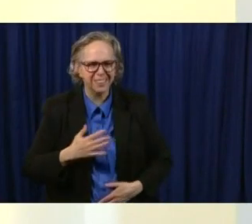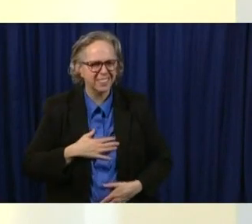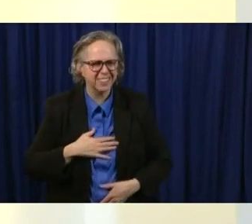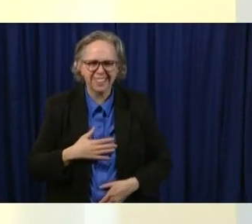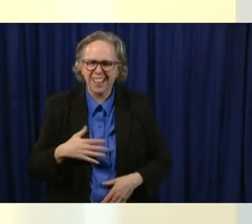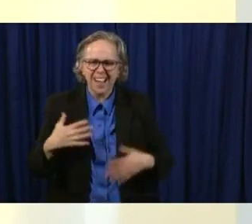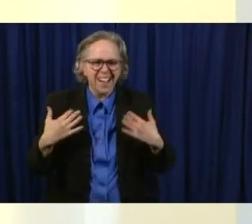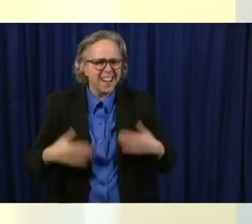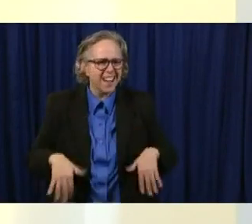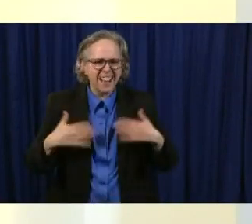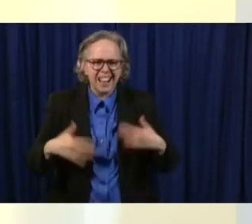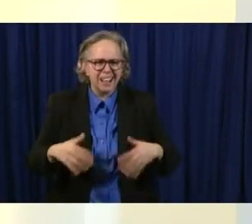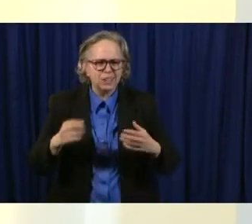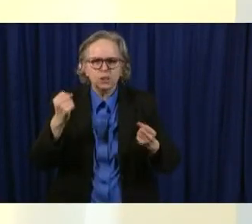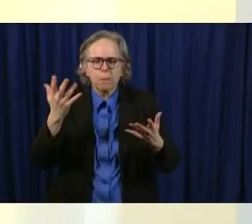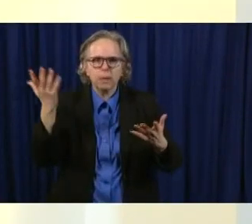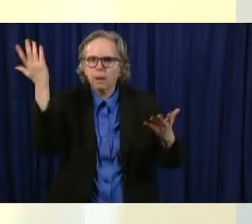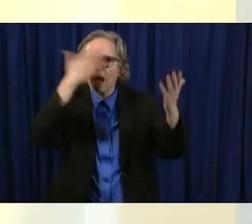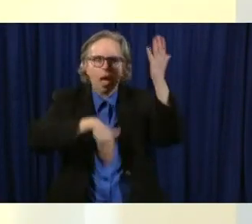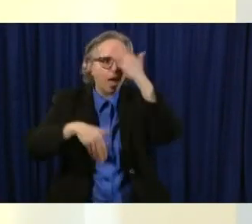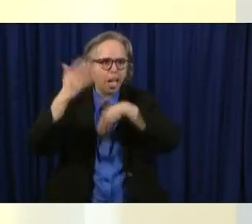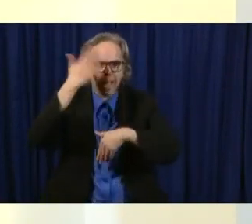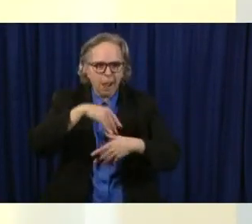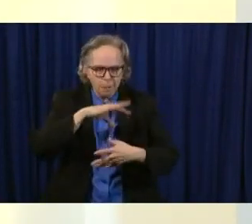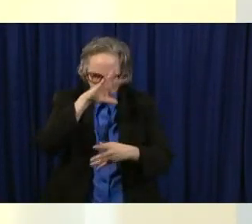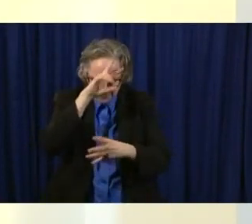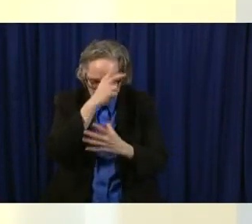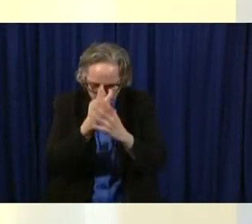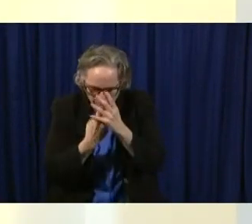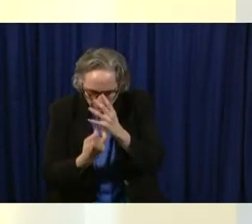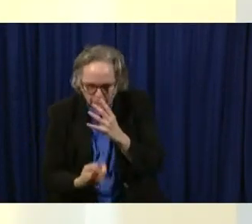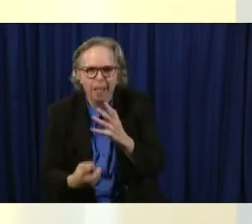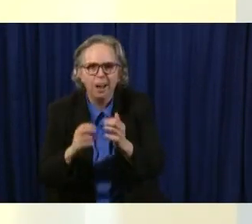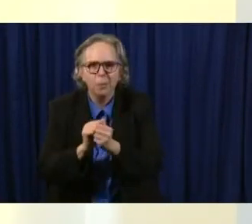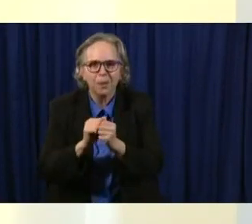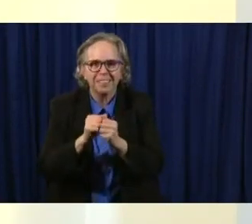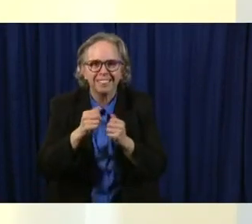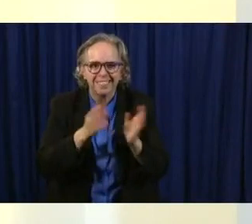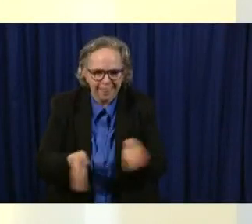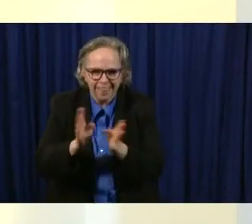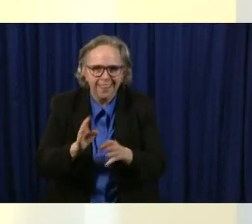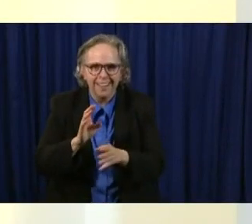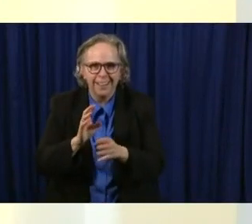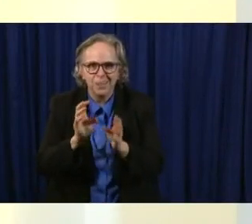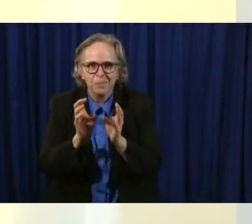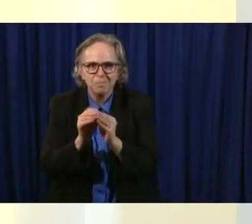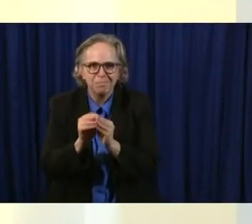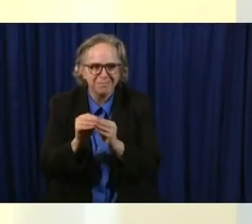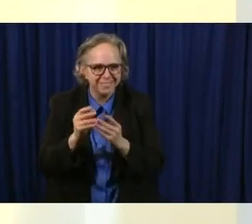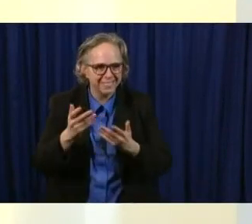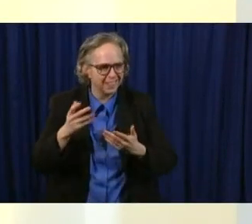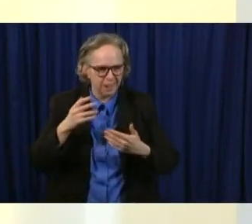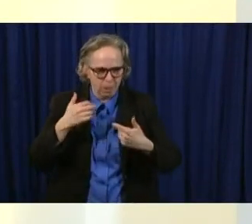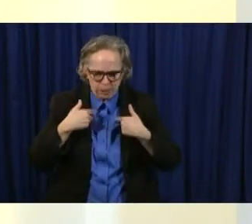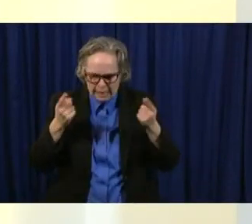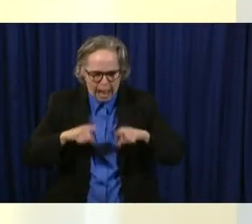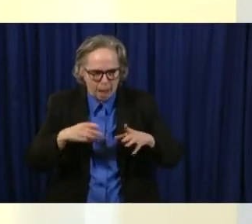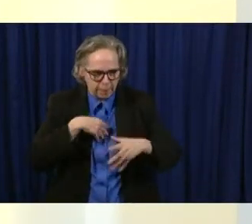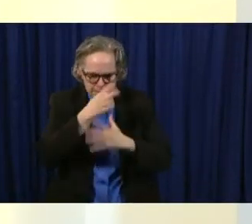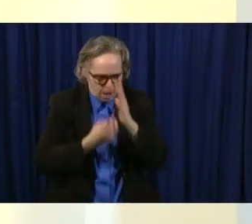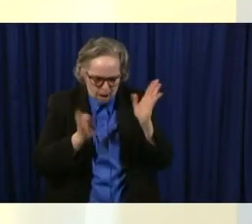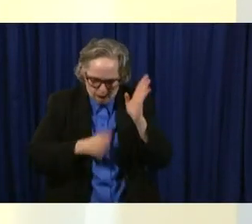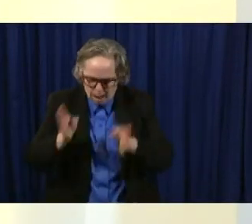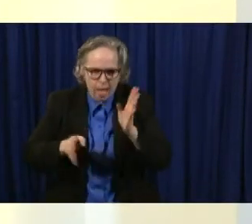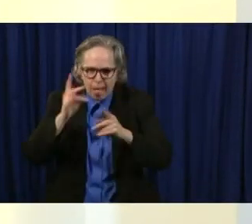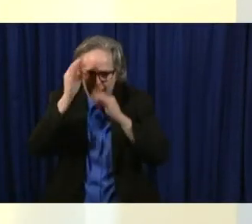sometimes when you're in the middle of something and in the middle of the intensity of what we have gone through. Um, I took some